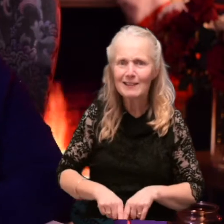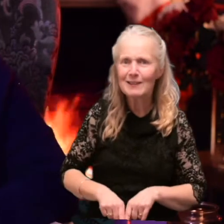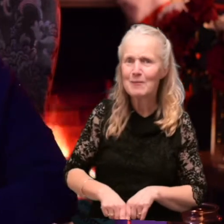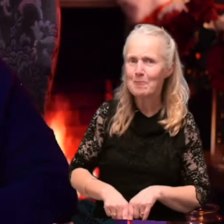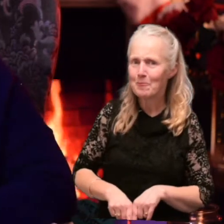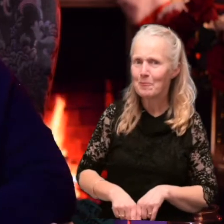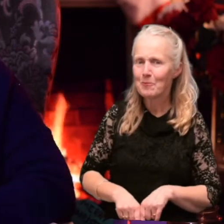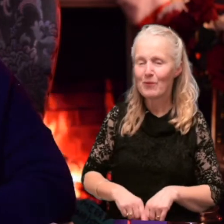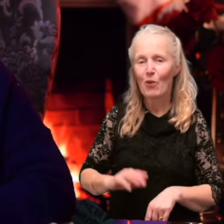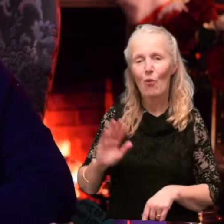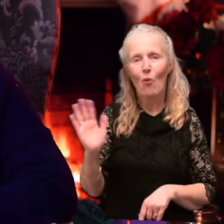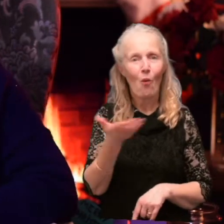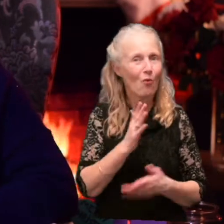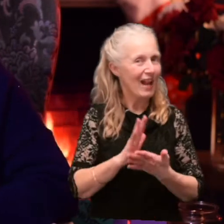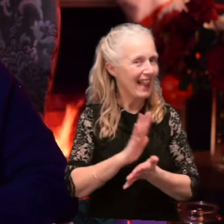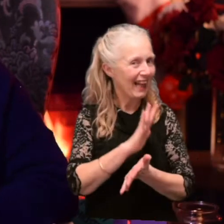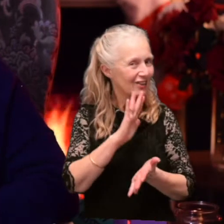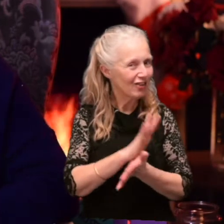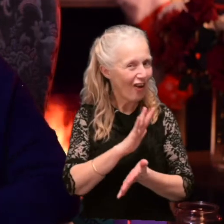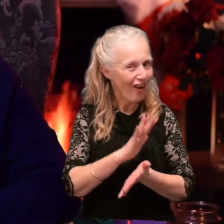And everybody really enjoyed it.